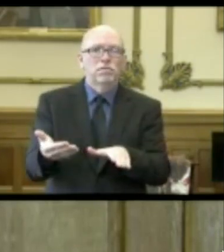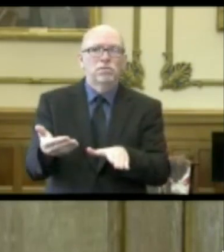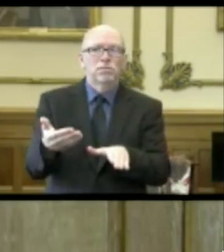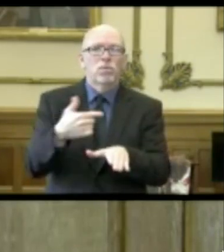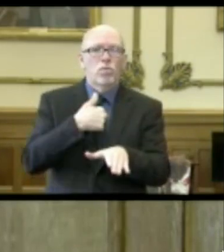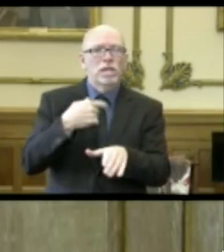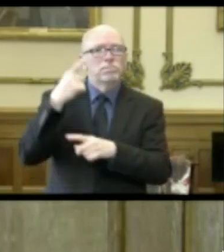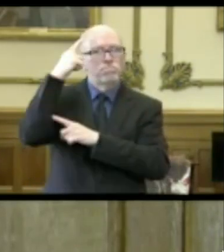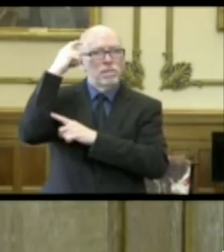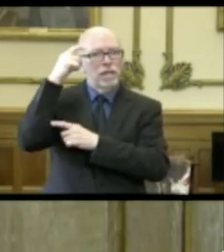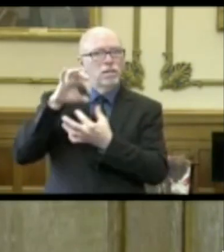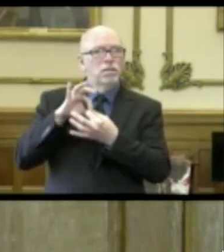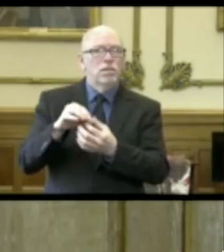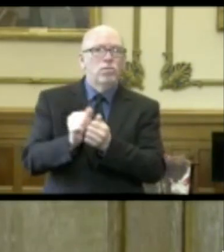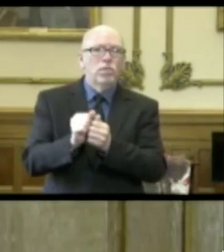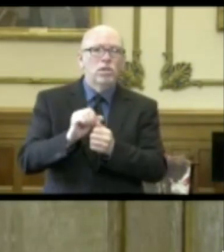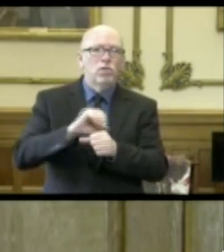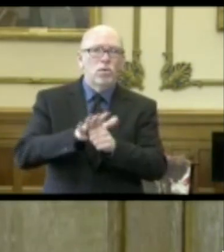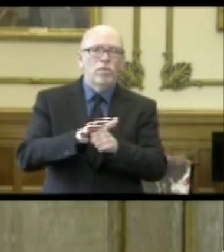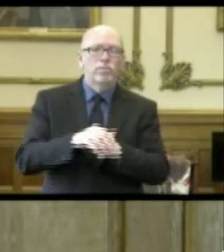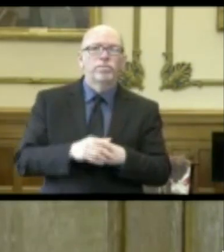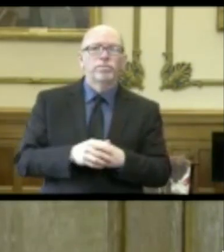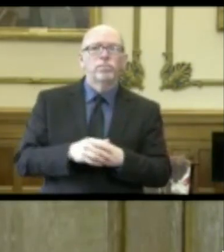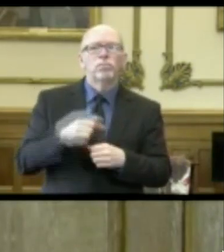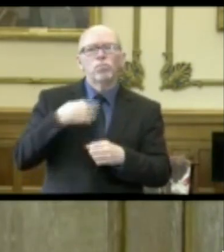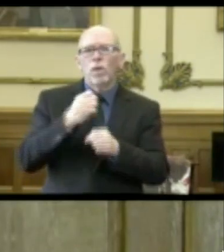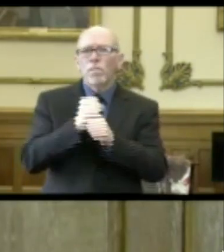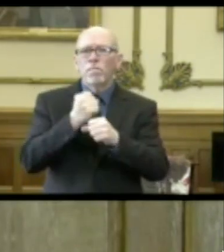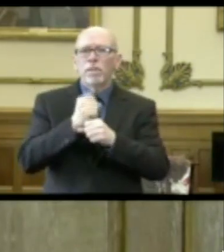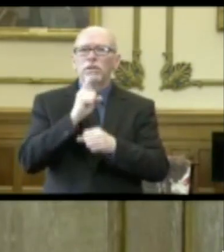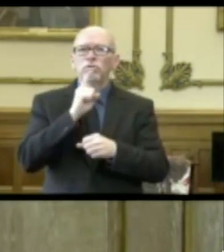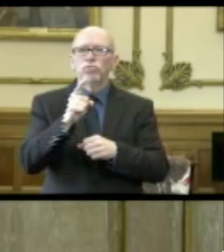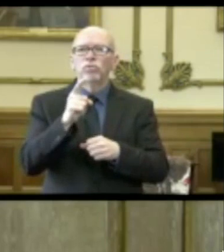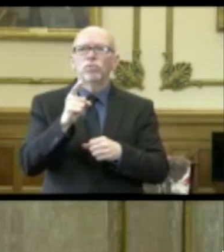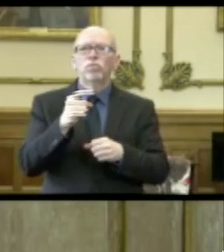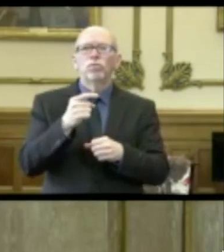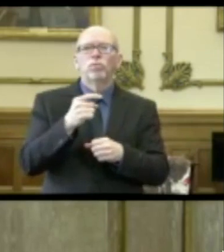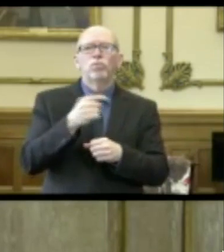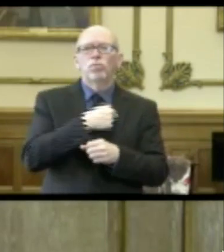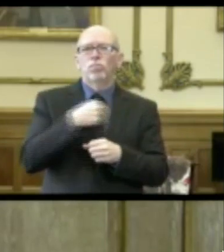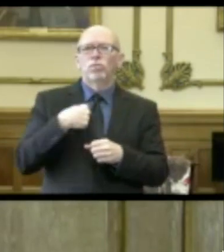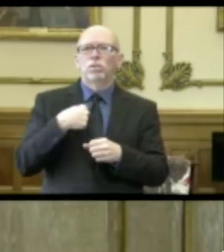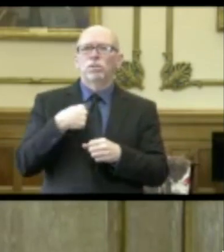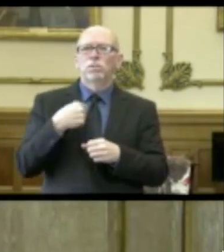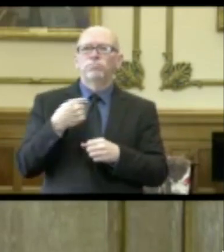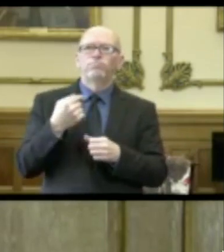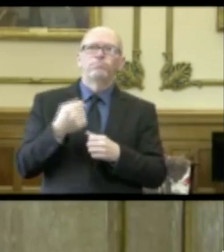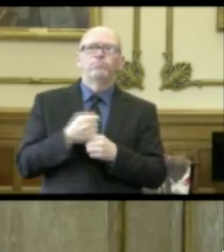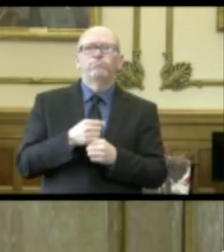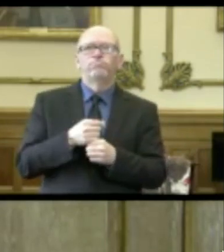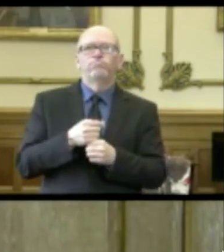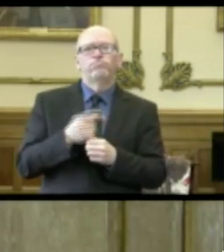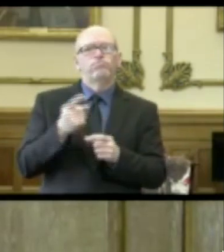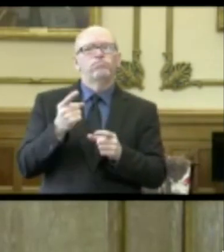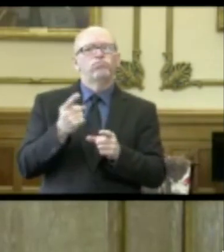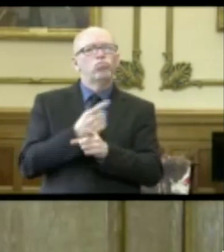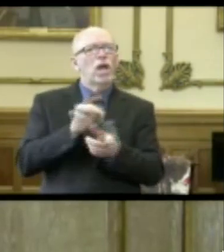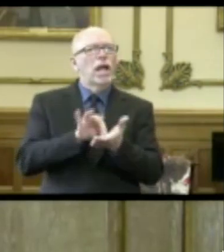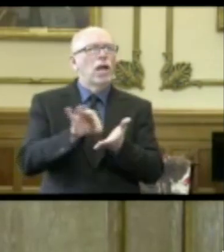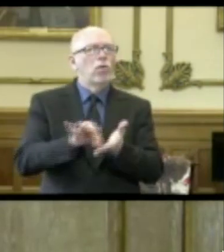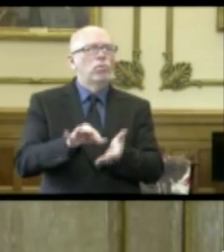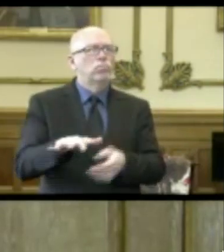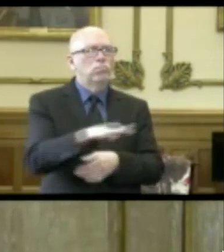we think was associated with COVID-19 and make sure that we appropriately count that number.